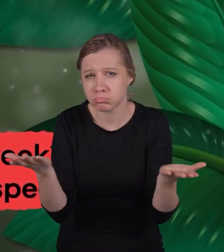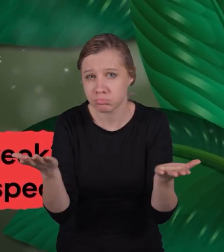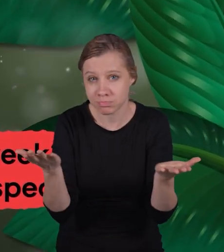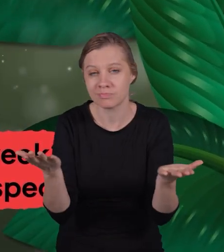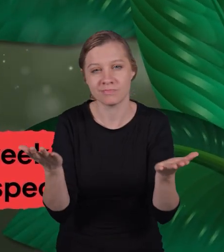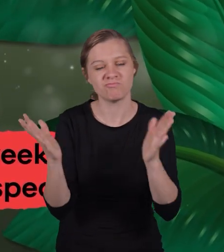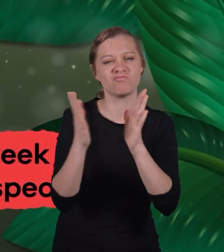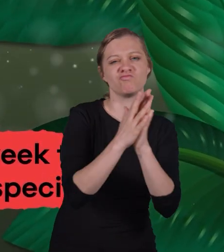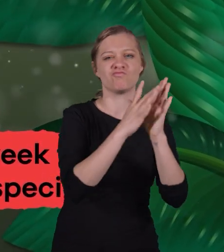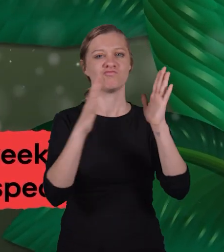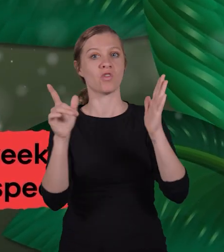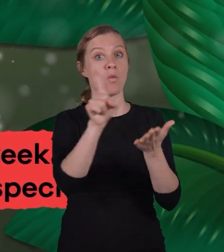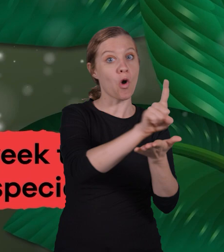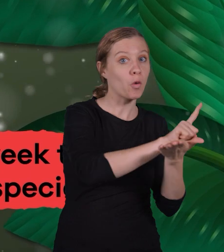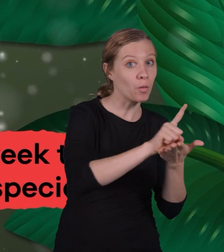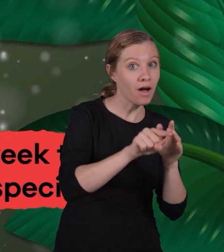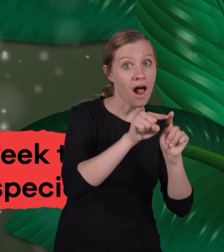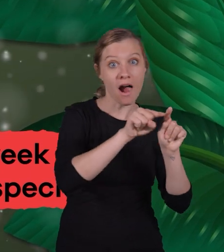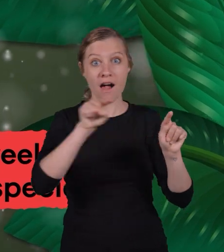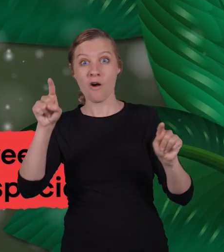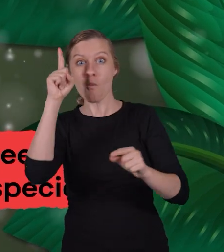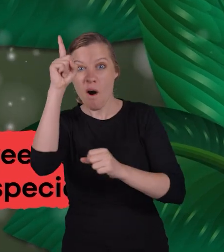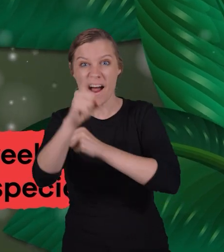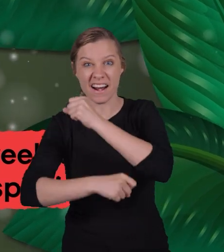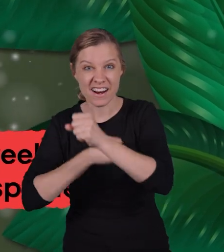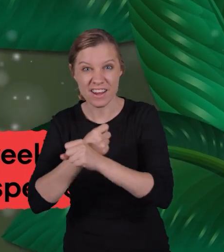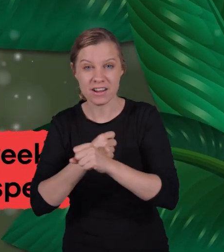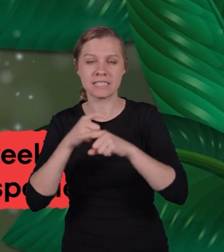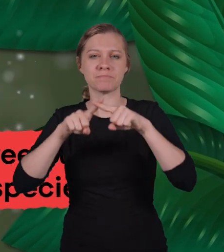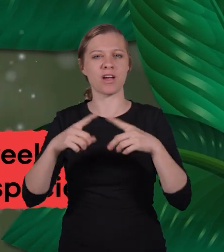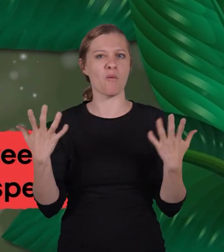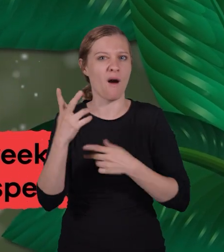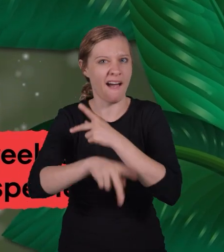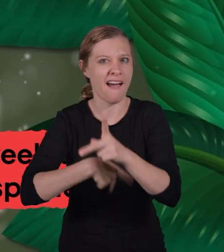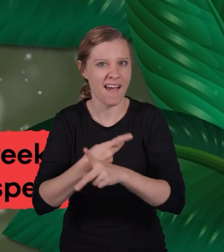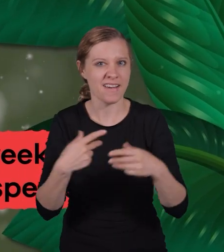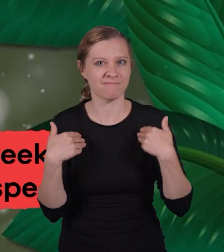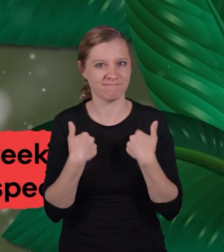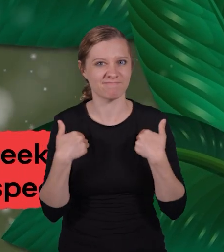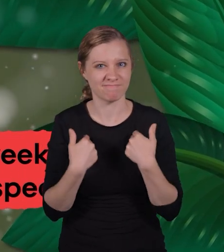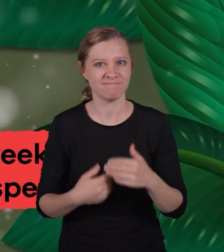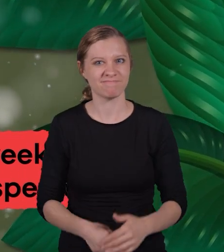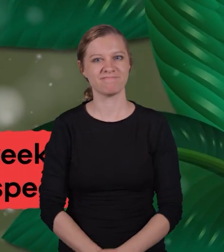Anywhere from one week to about a year, depending on the species.